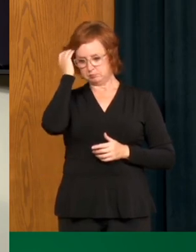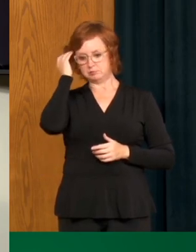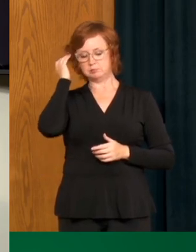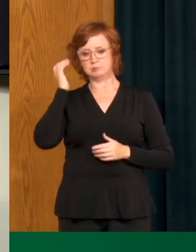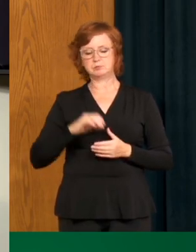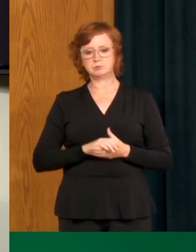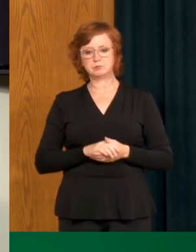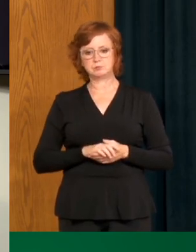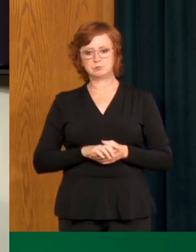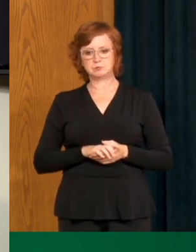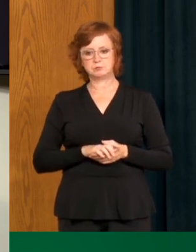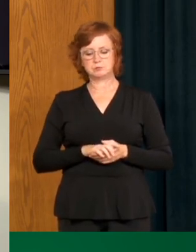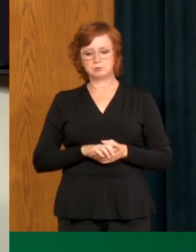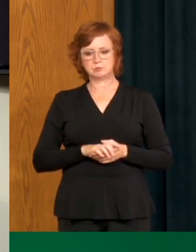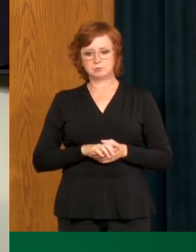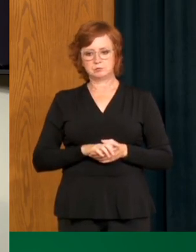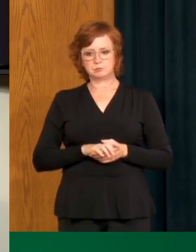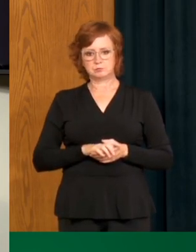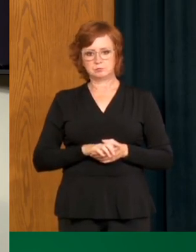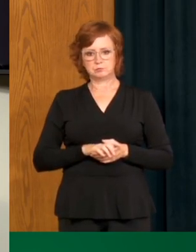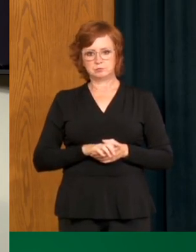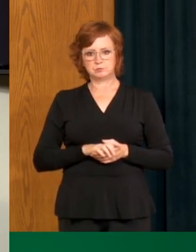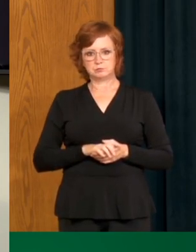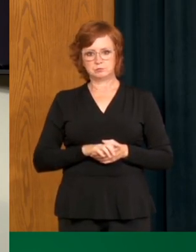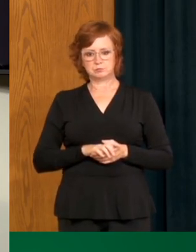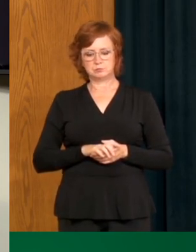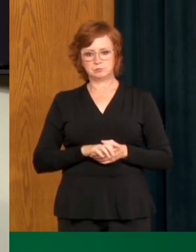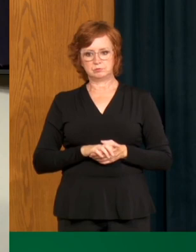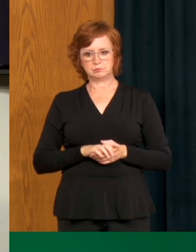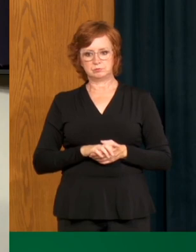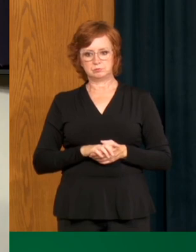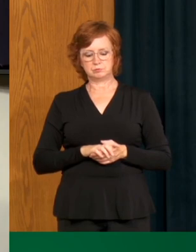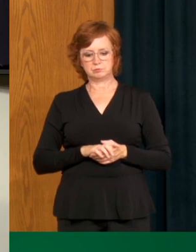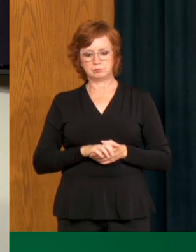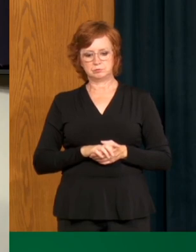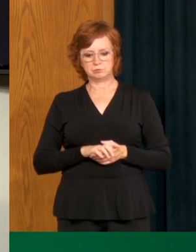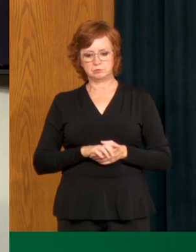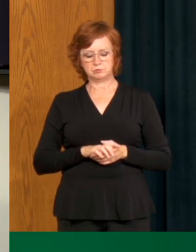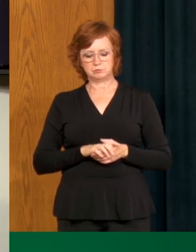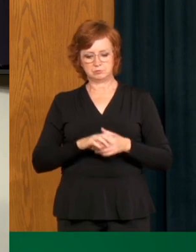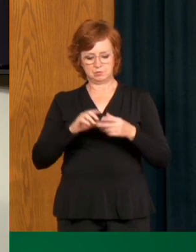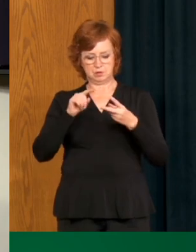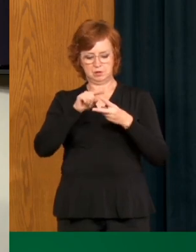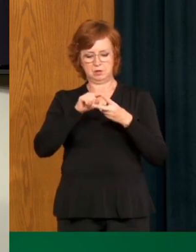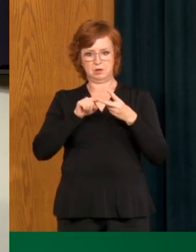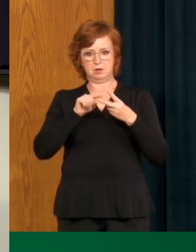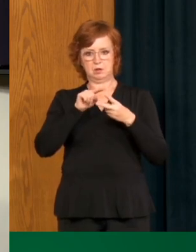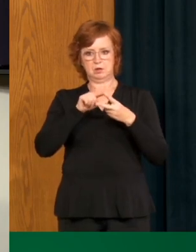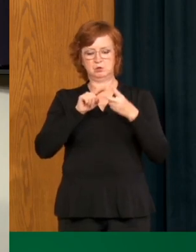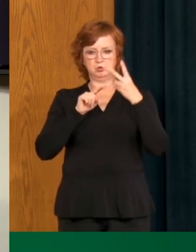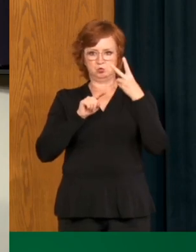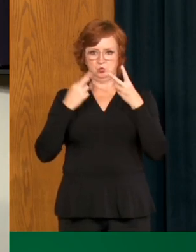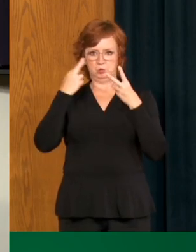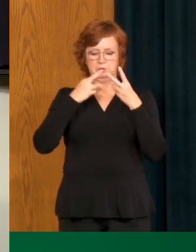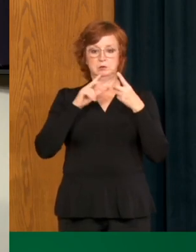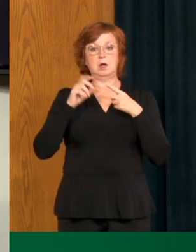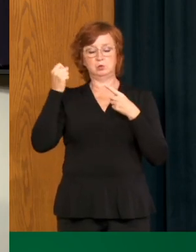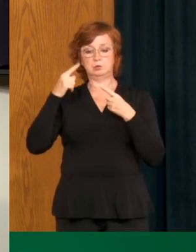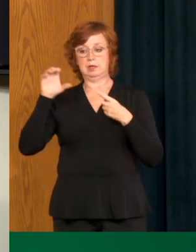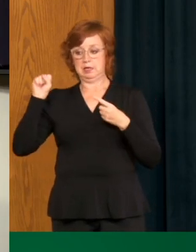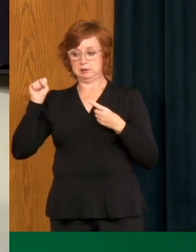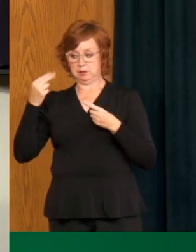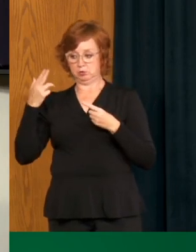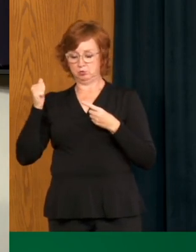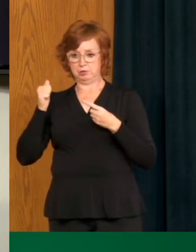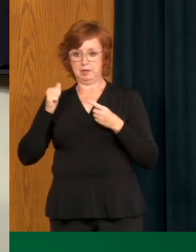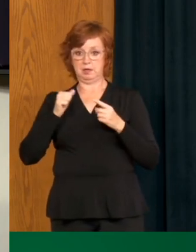answers to that. One is that in specific communal living settings, like the Premier said, the Saskatchewan Health Authority is reaching out to each and